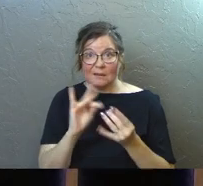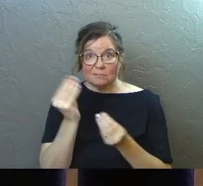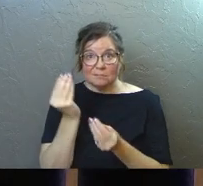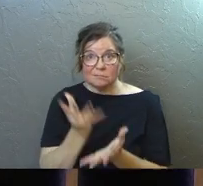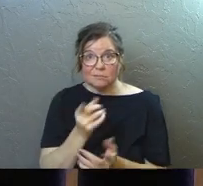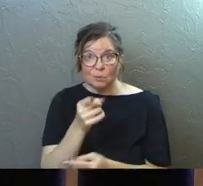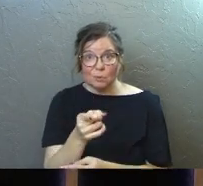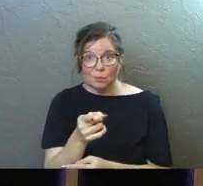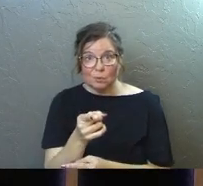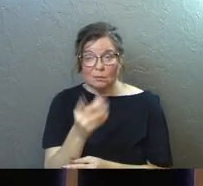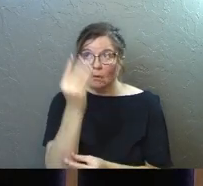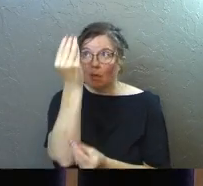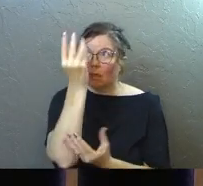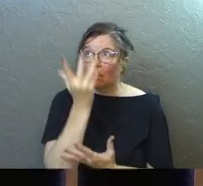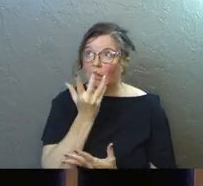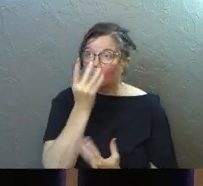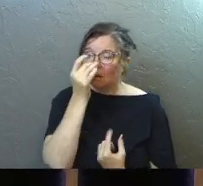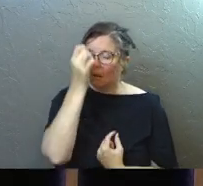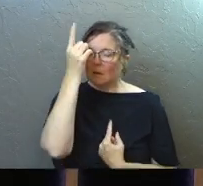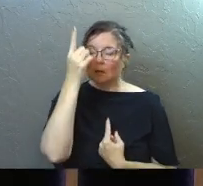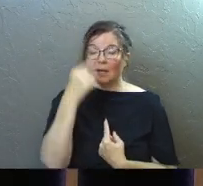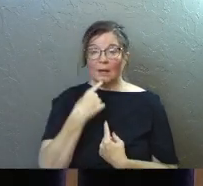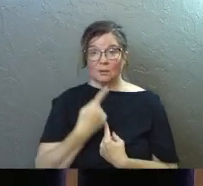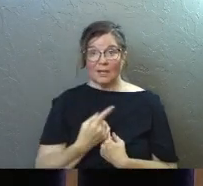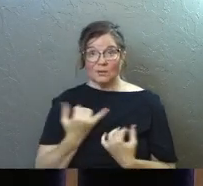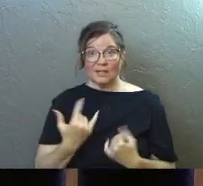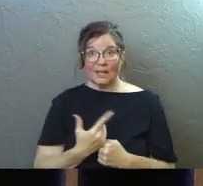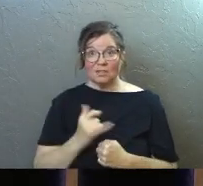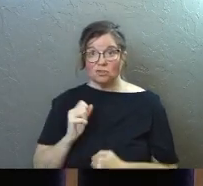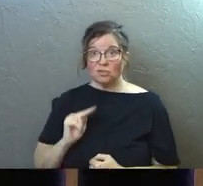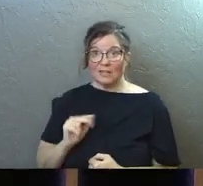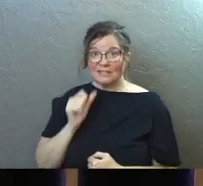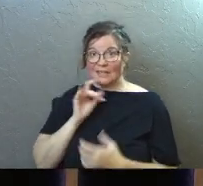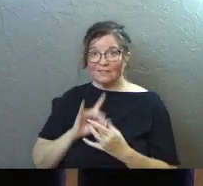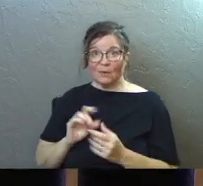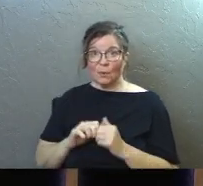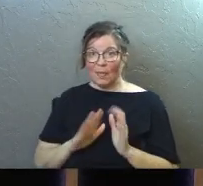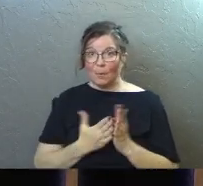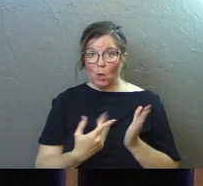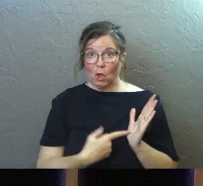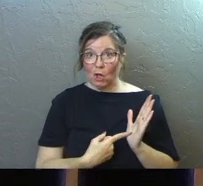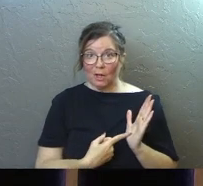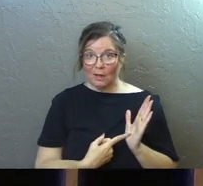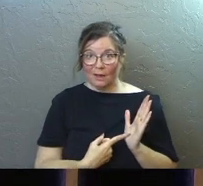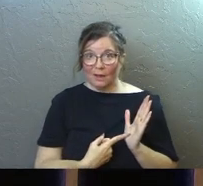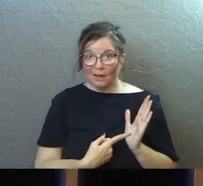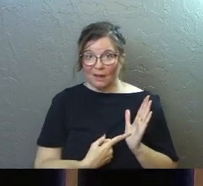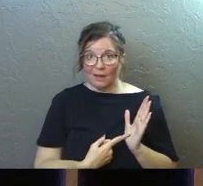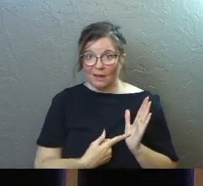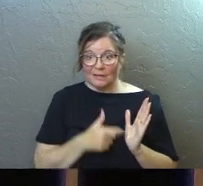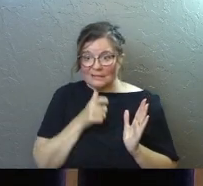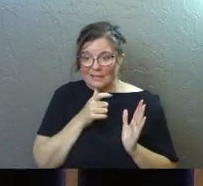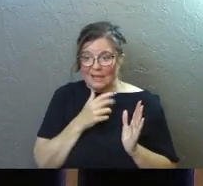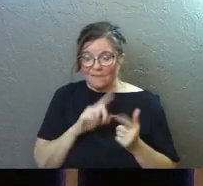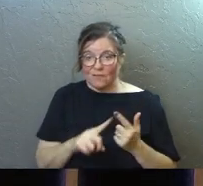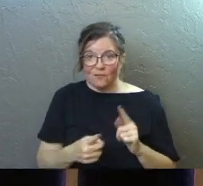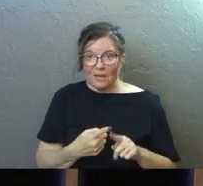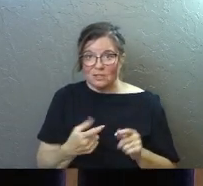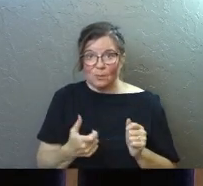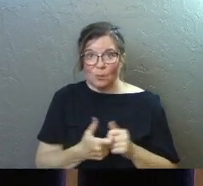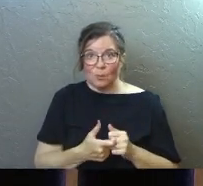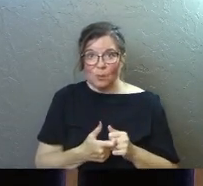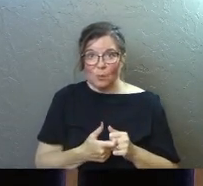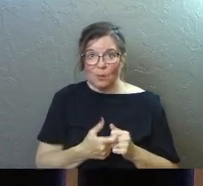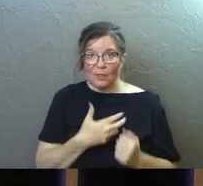And what I would tell you today is John did not have a relationship with a book. And John did not have a friendship